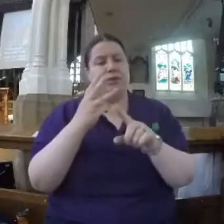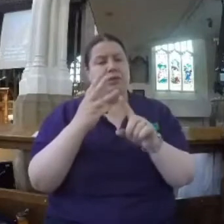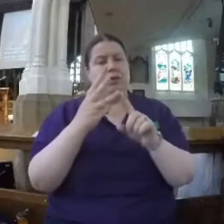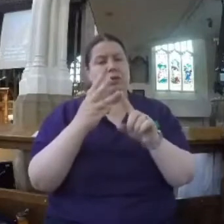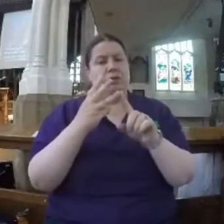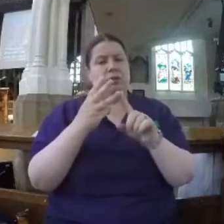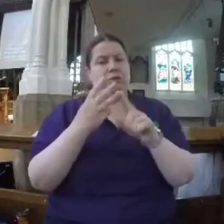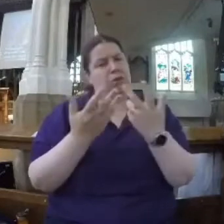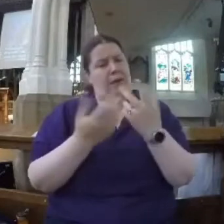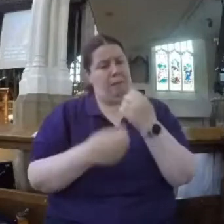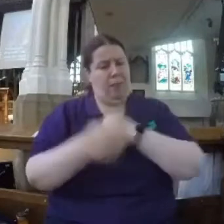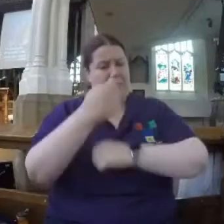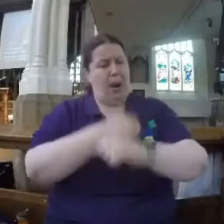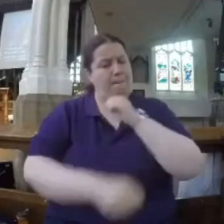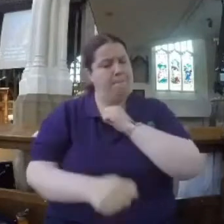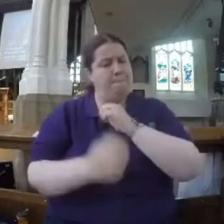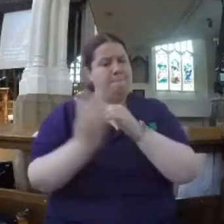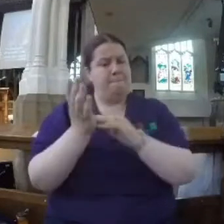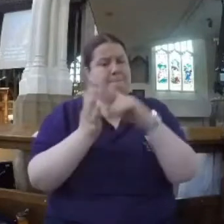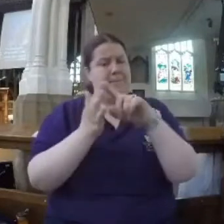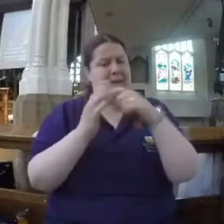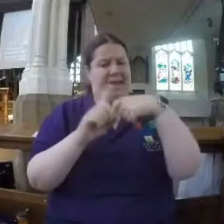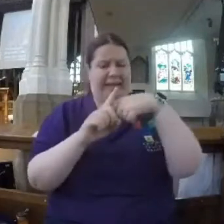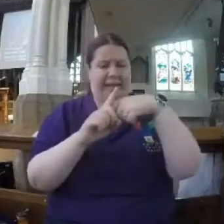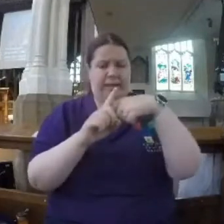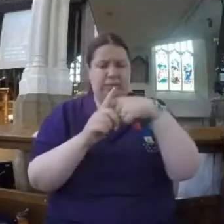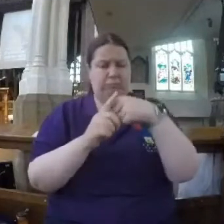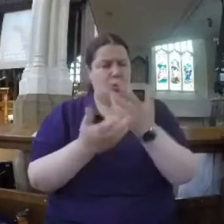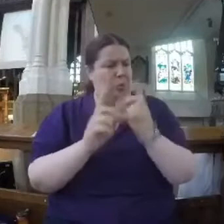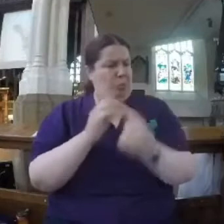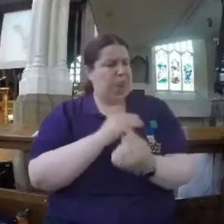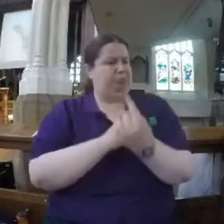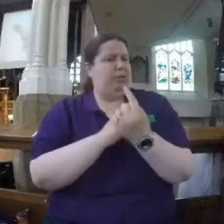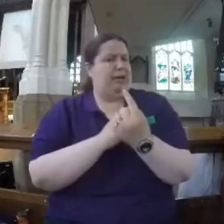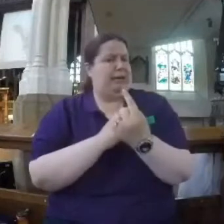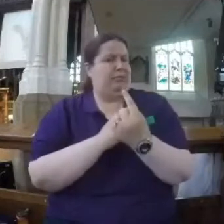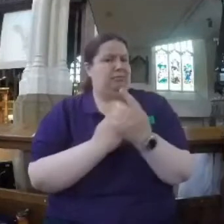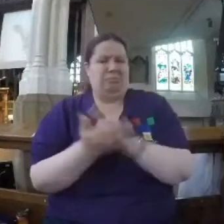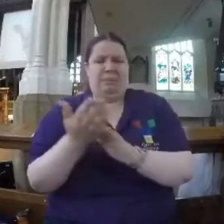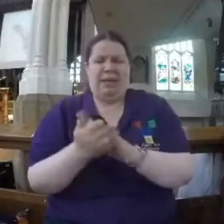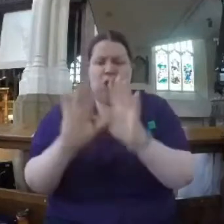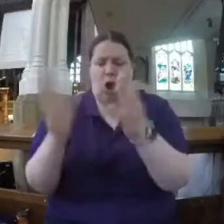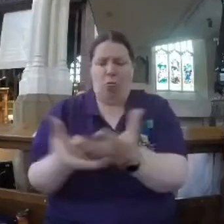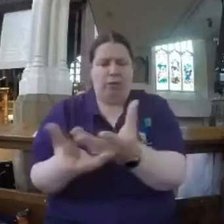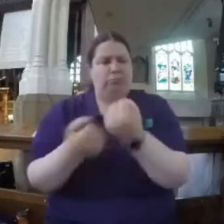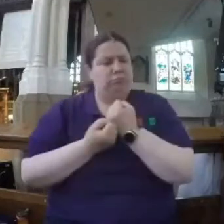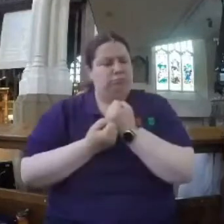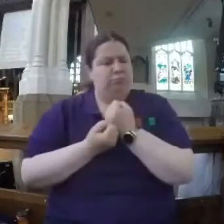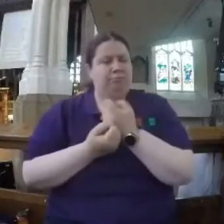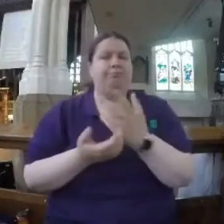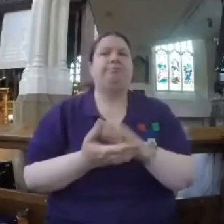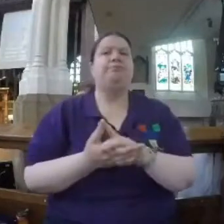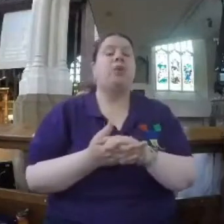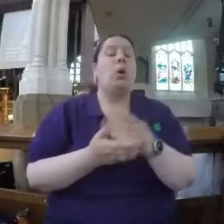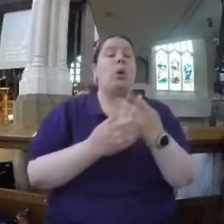at what is the result of being meek? What does it mean to inherit the earth? So starting off with the Beatitudes. The Beatitudes come